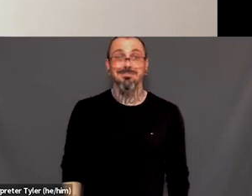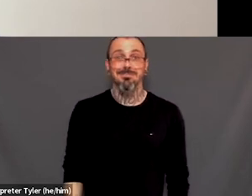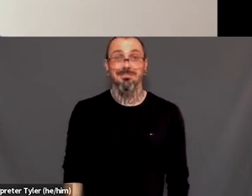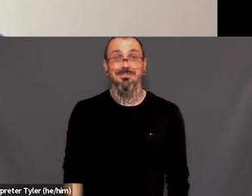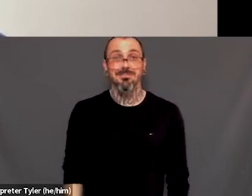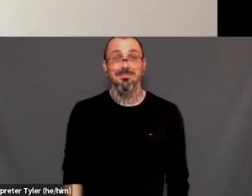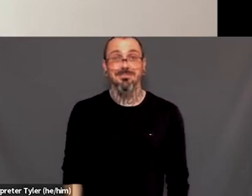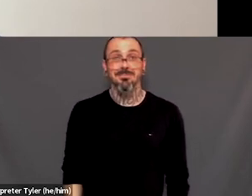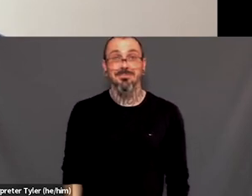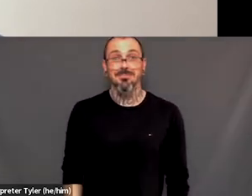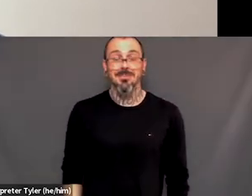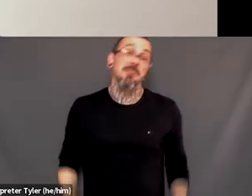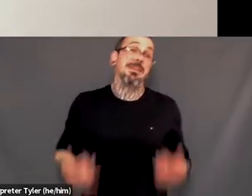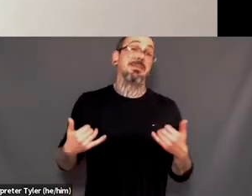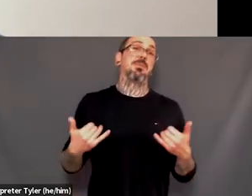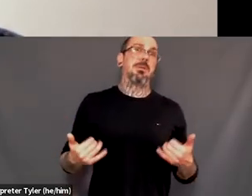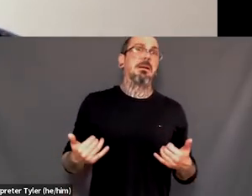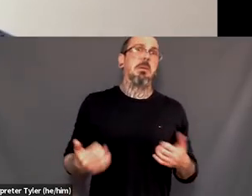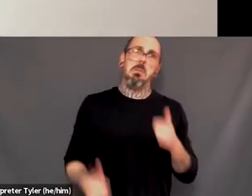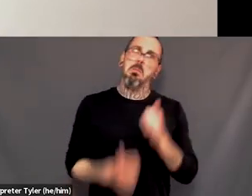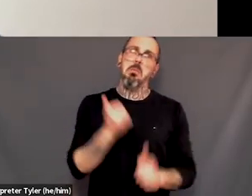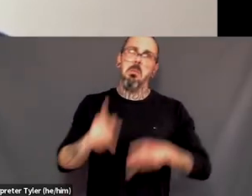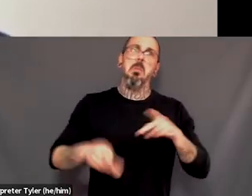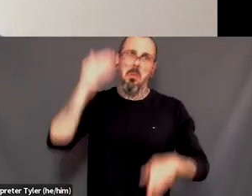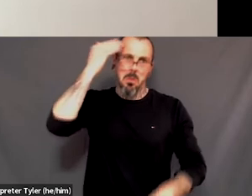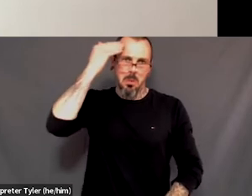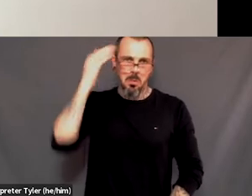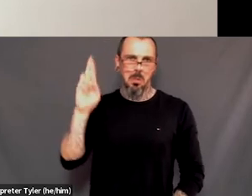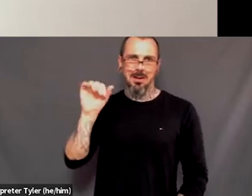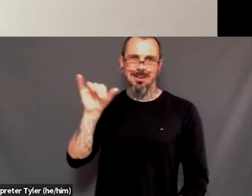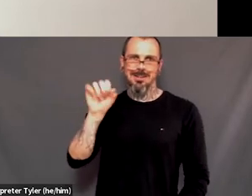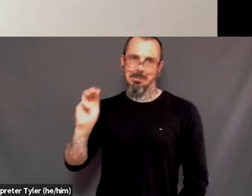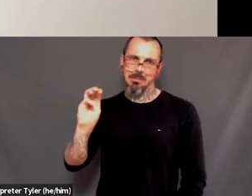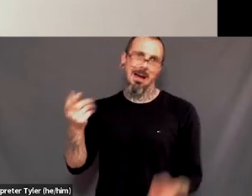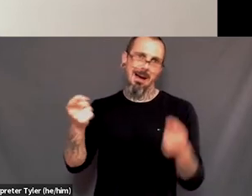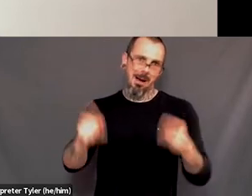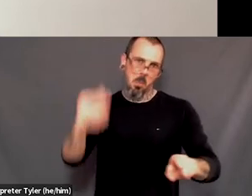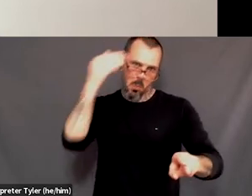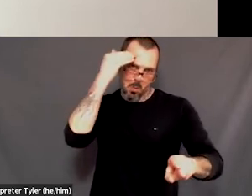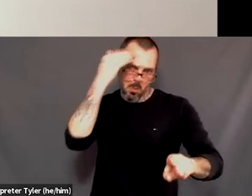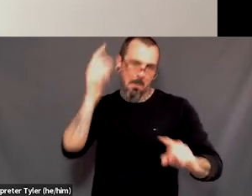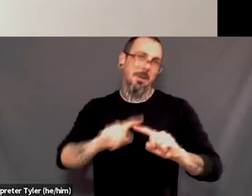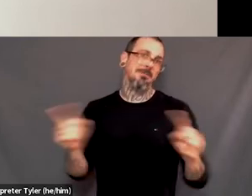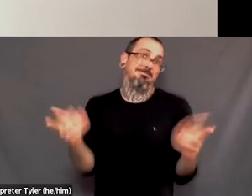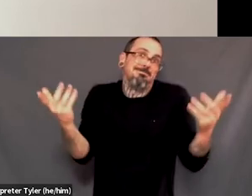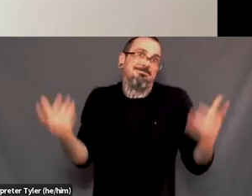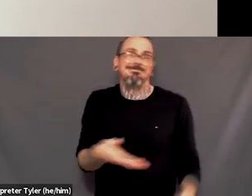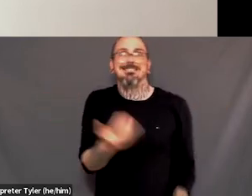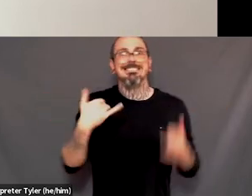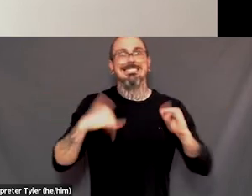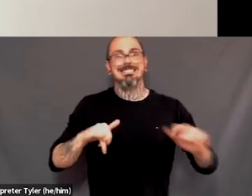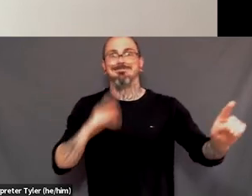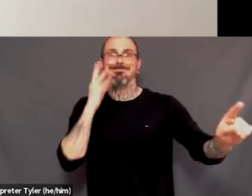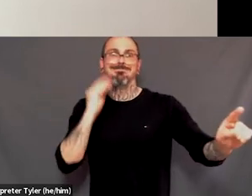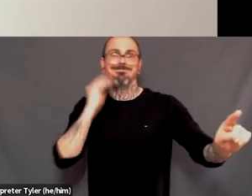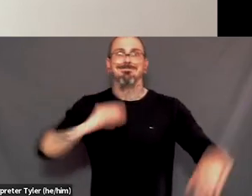shocking in this point in time, but then again, you never know. Um, but yeah, so I think advocacy in terms of, you know, just